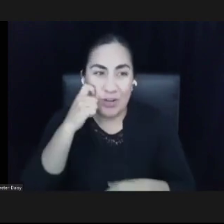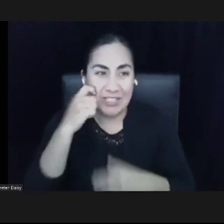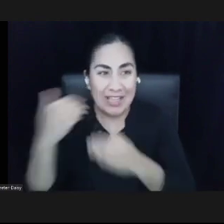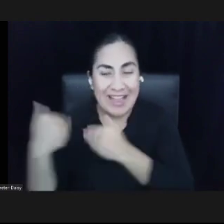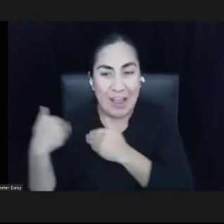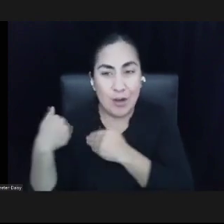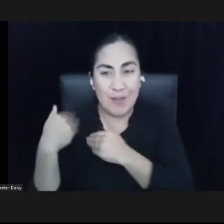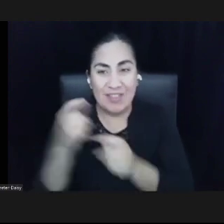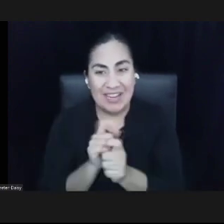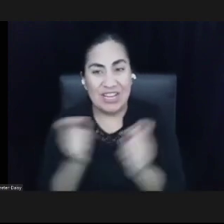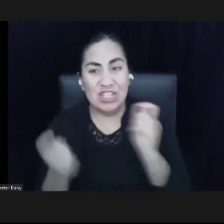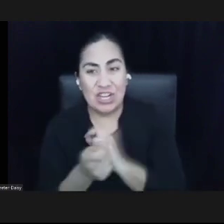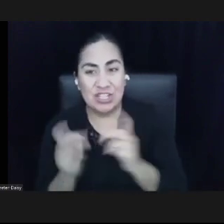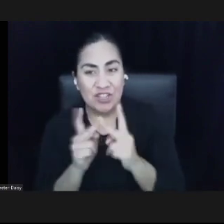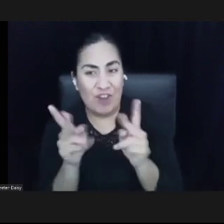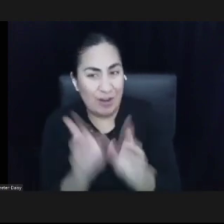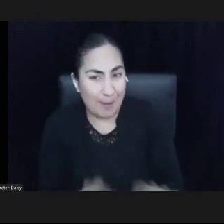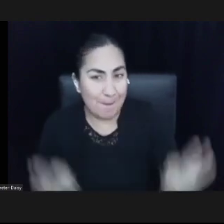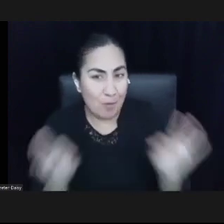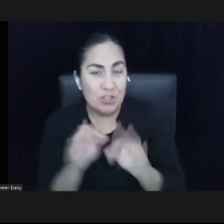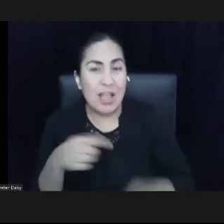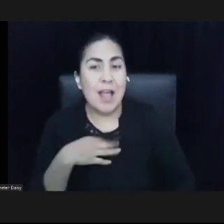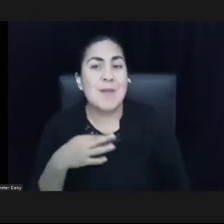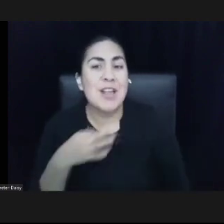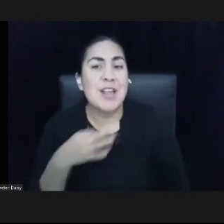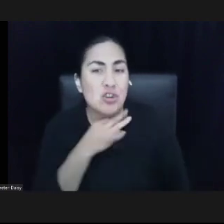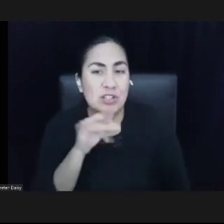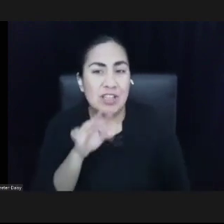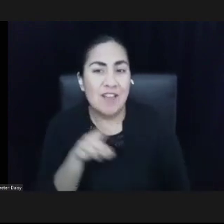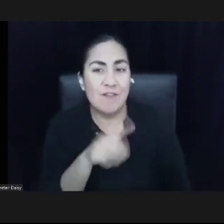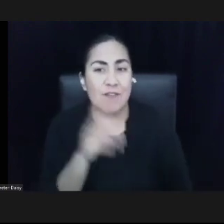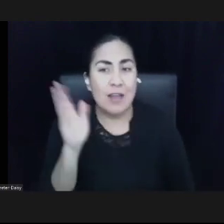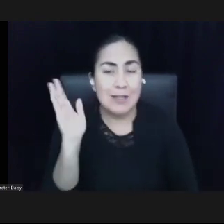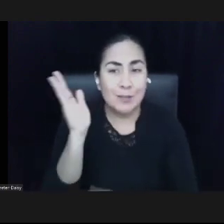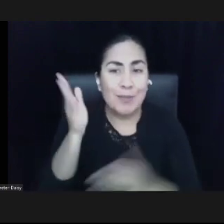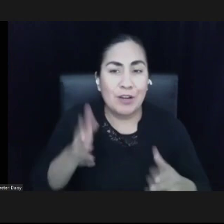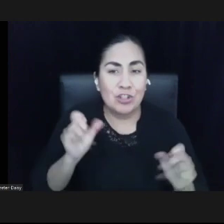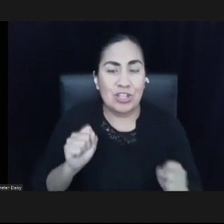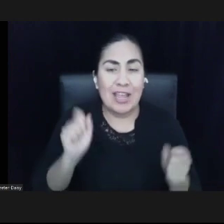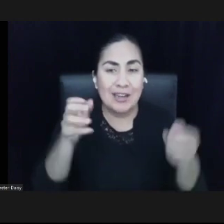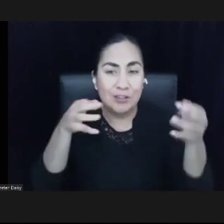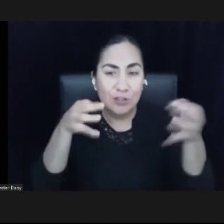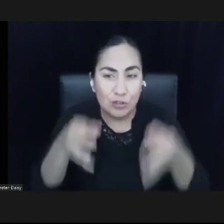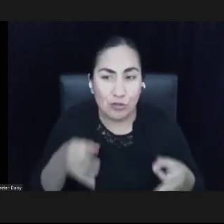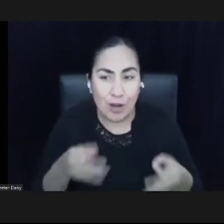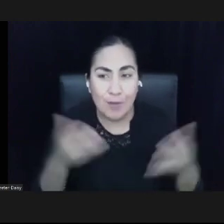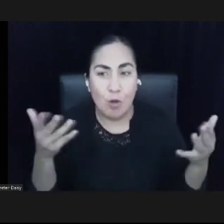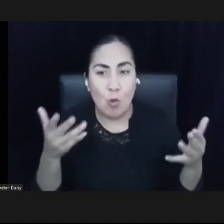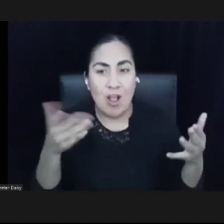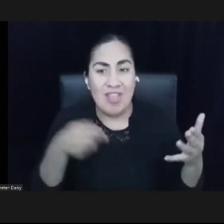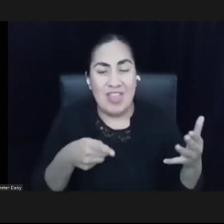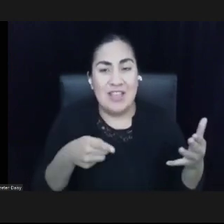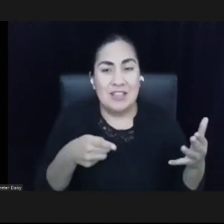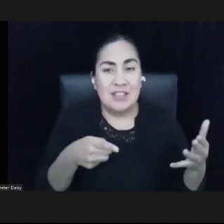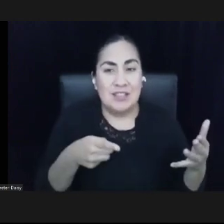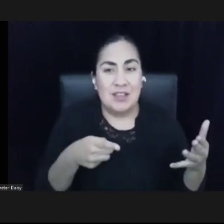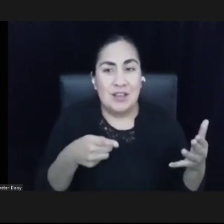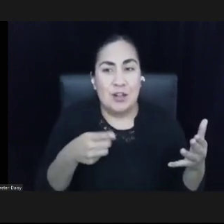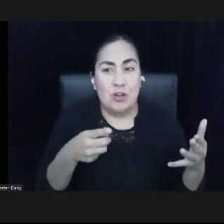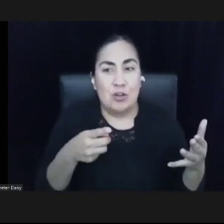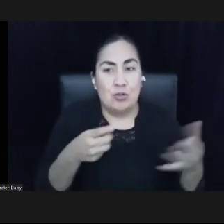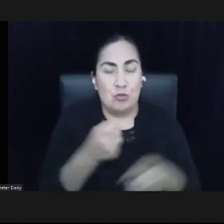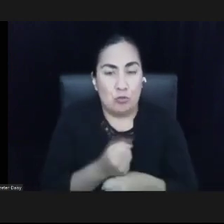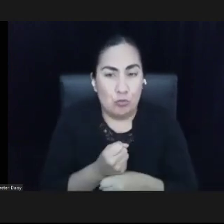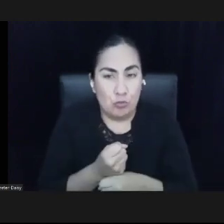I'm curious if the speakers can describe what the creative disequilibrium looks like for them at this moment from their